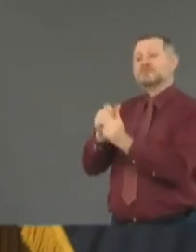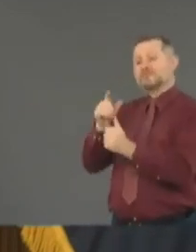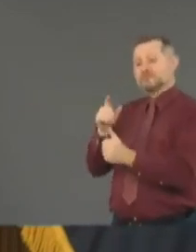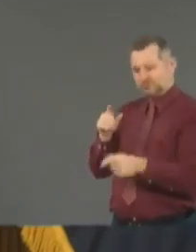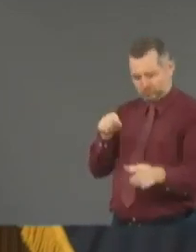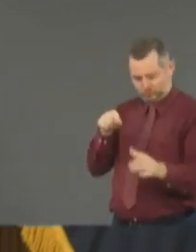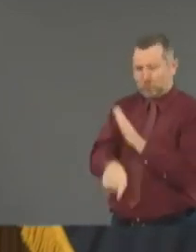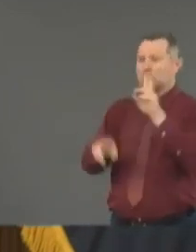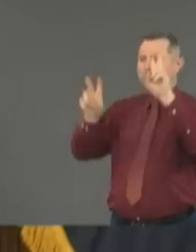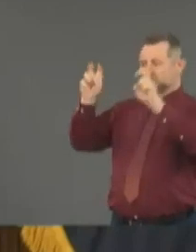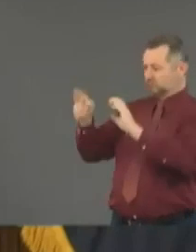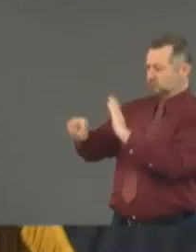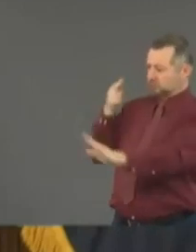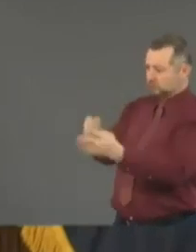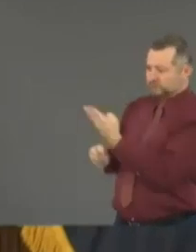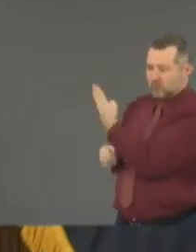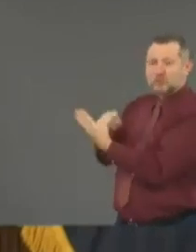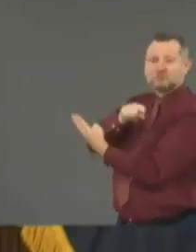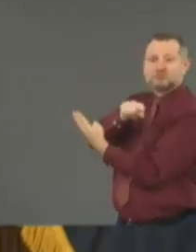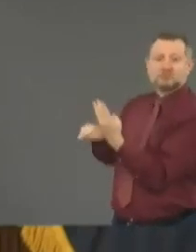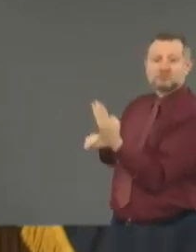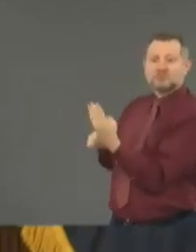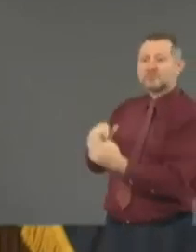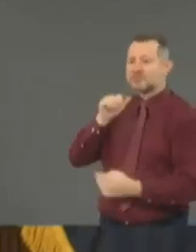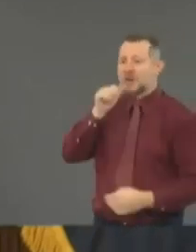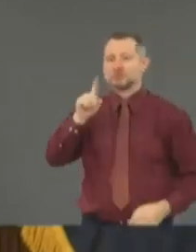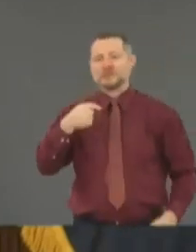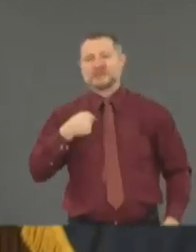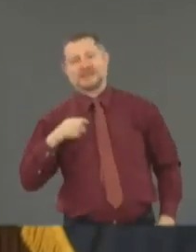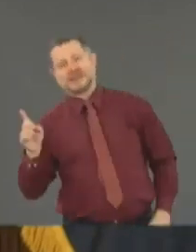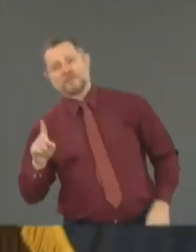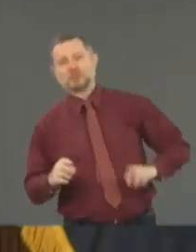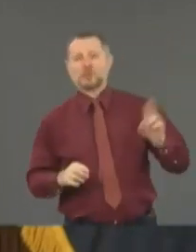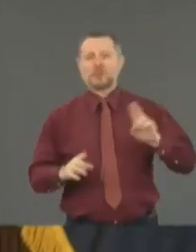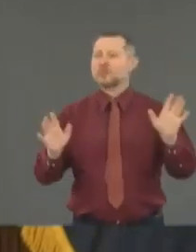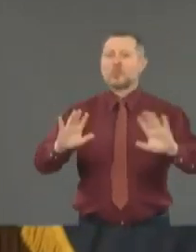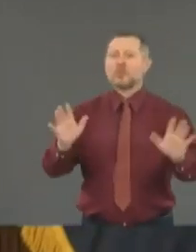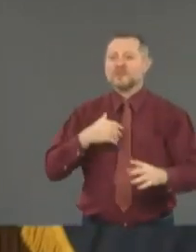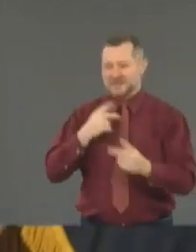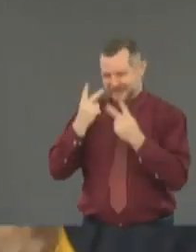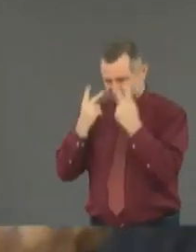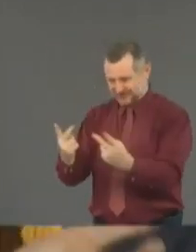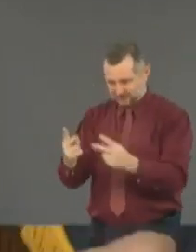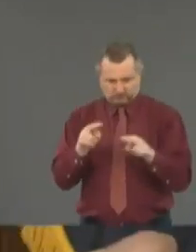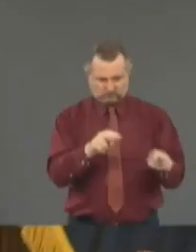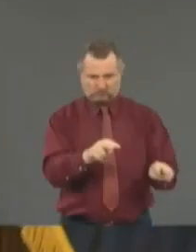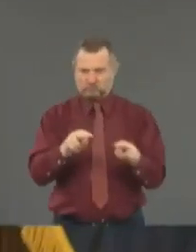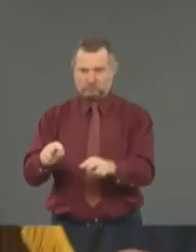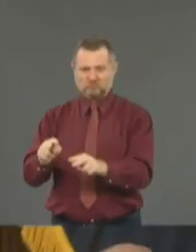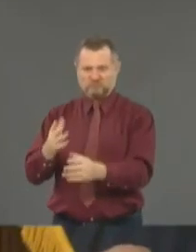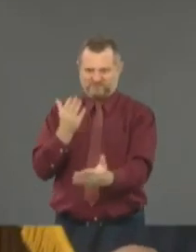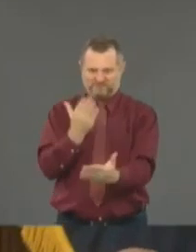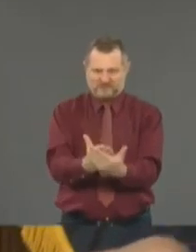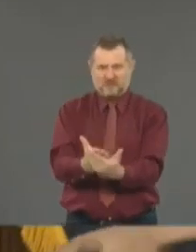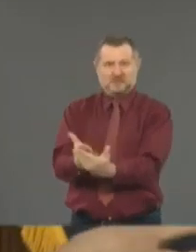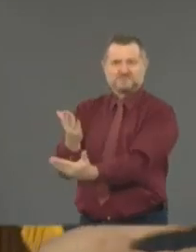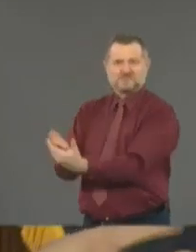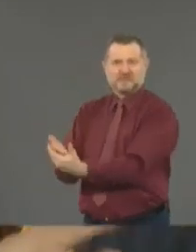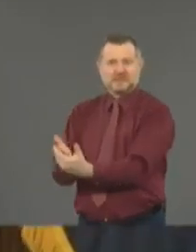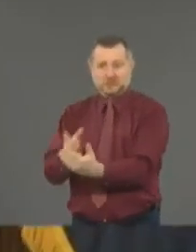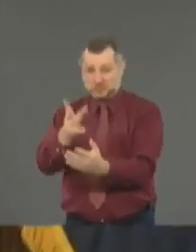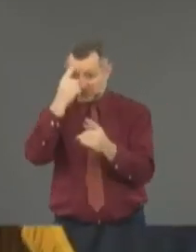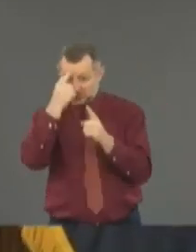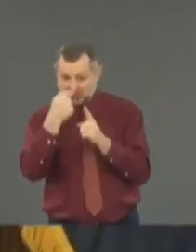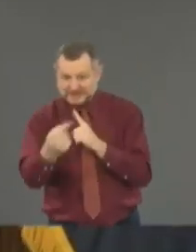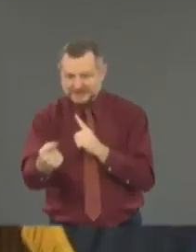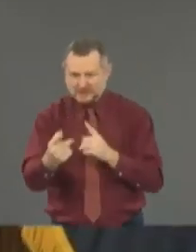Not because I'm a Democrat or Republican, but that's how I see the facts. You want to disagree with me? Disagree with